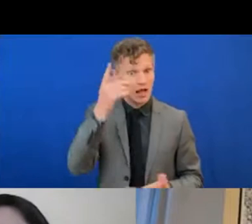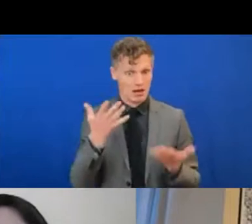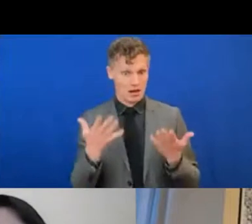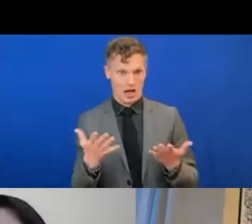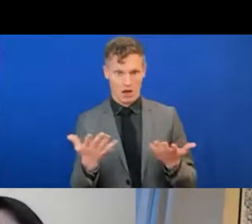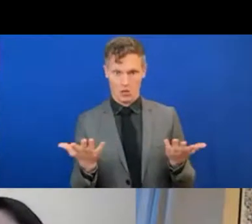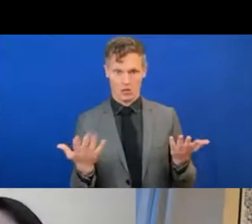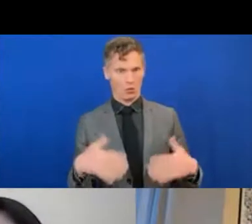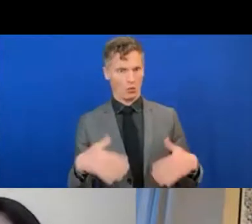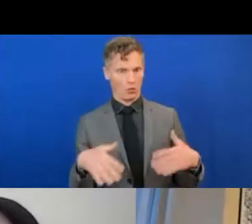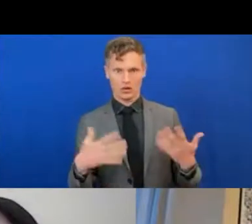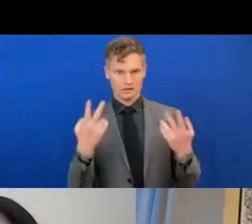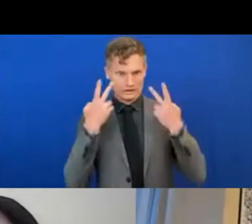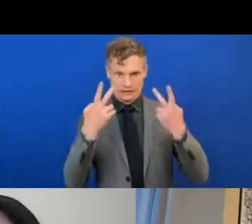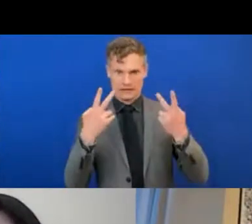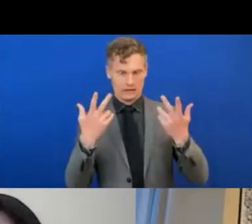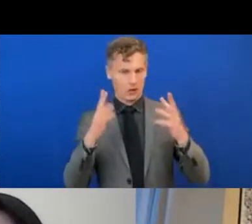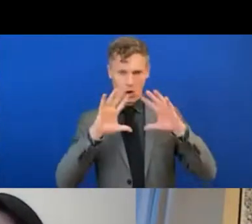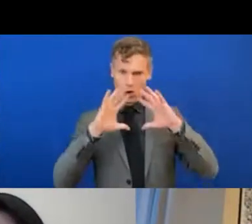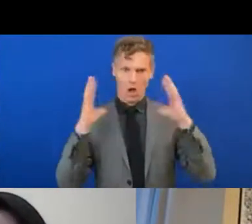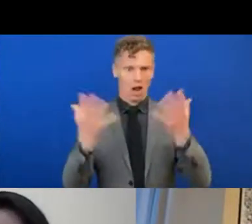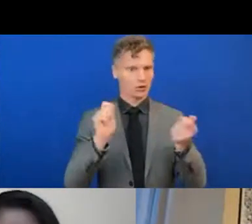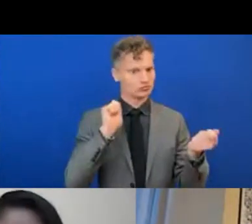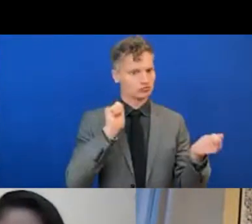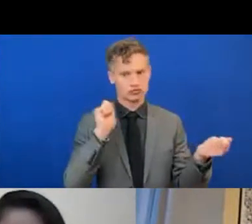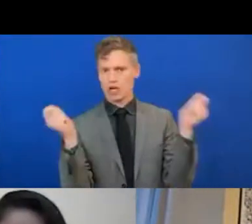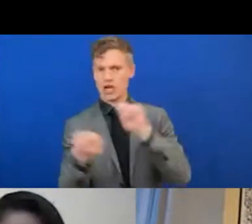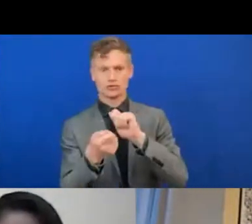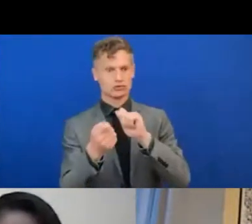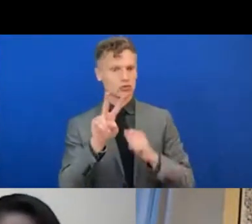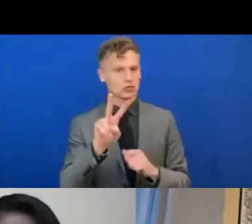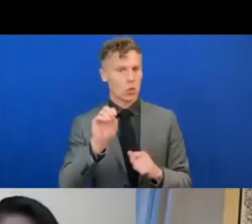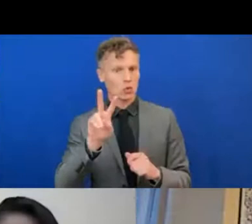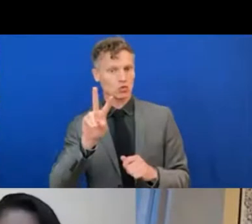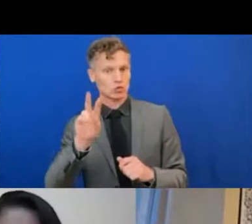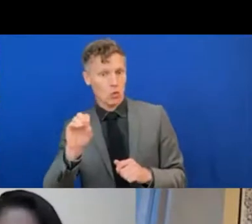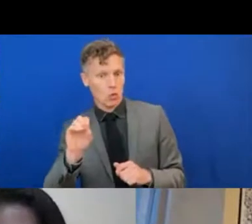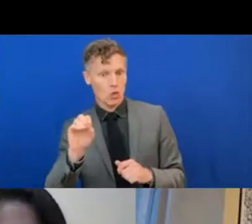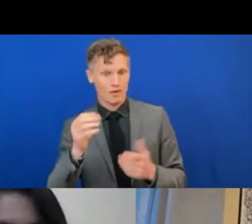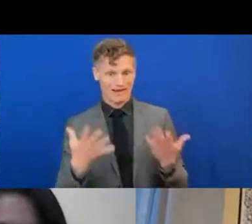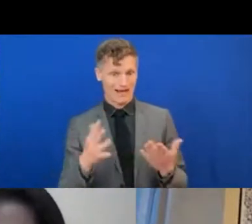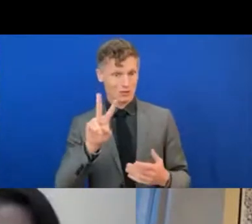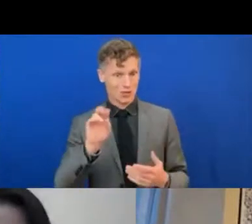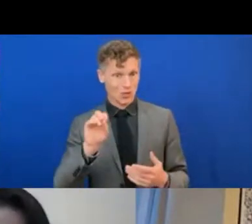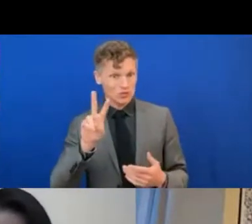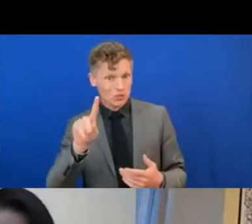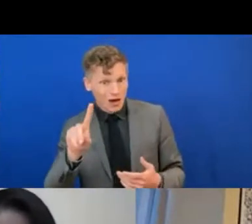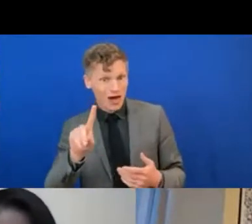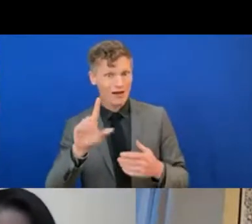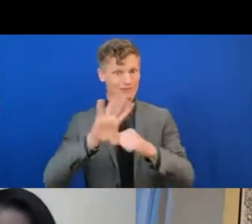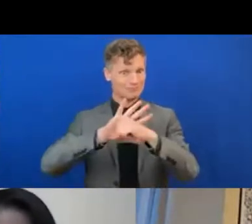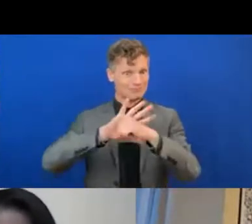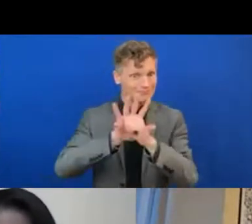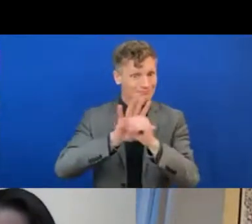to be where we are during 2020 and now 2021 in this pandemic. The point I